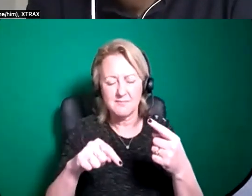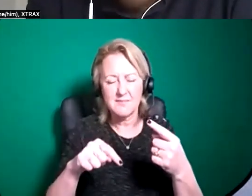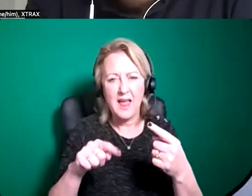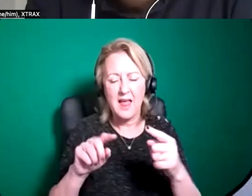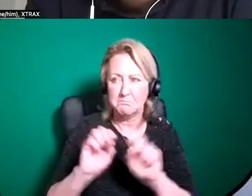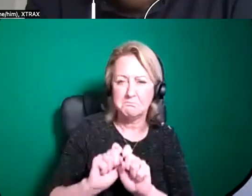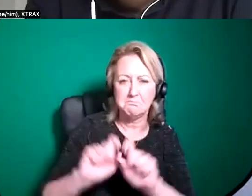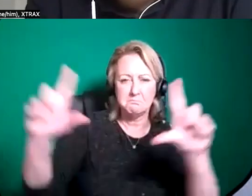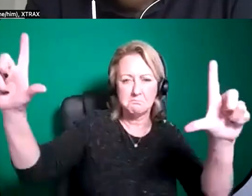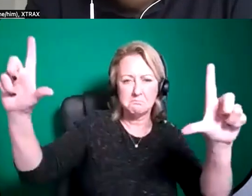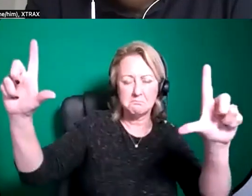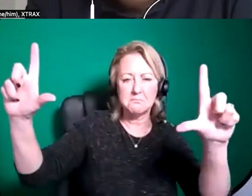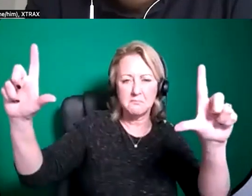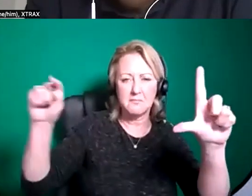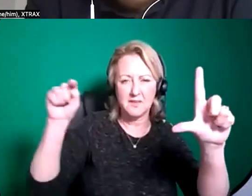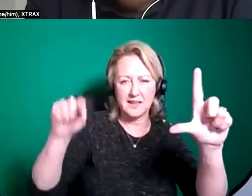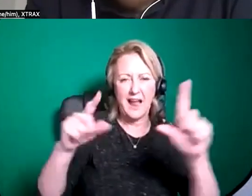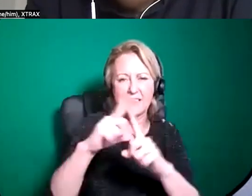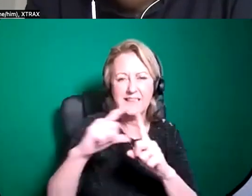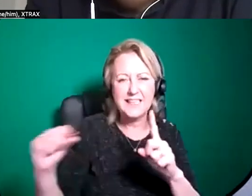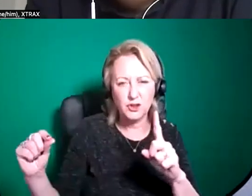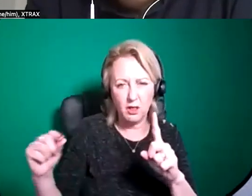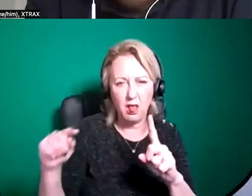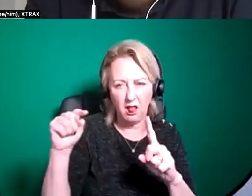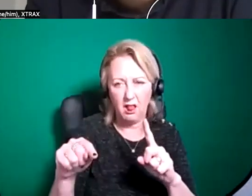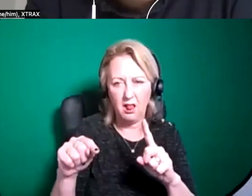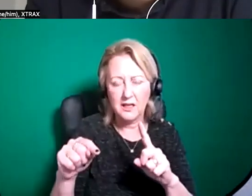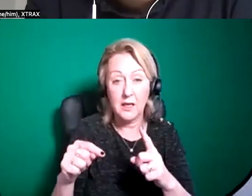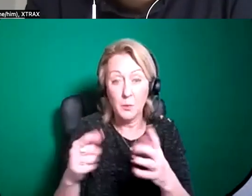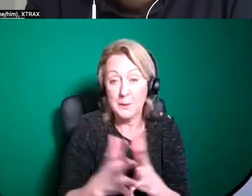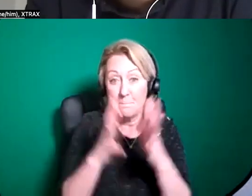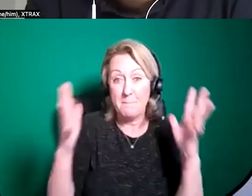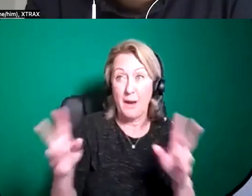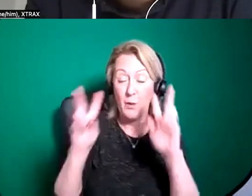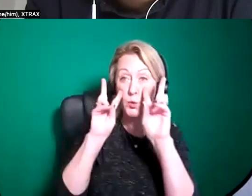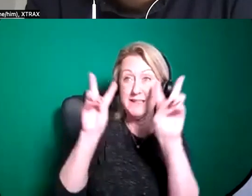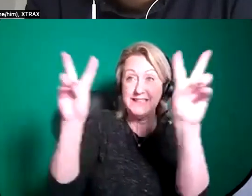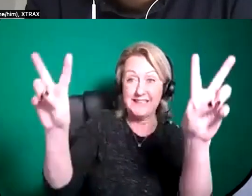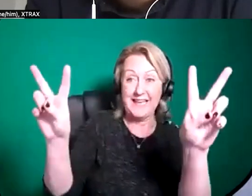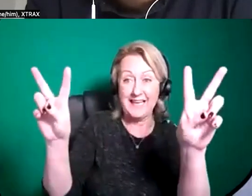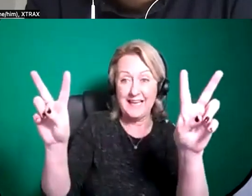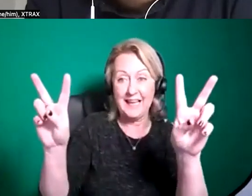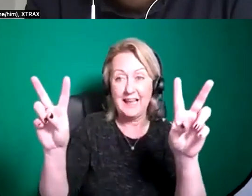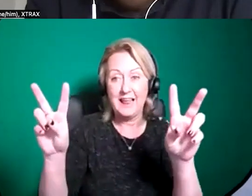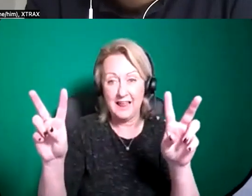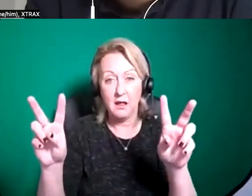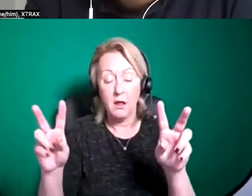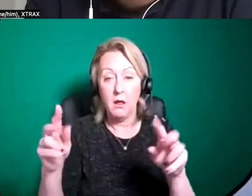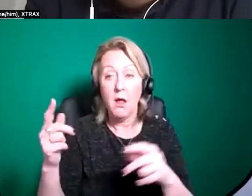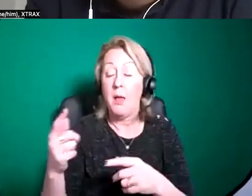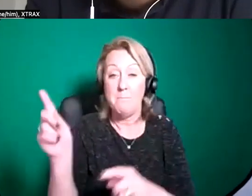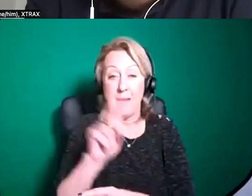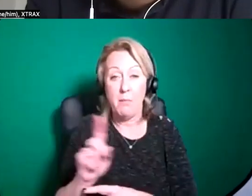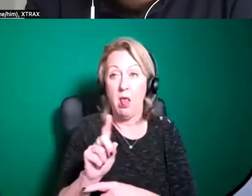very good um um digital um piece it was quite large when you saw it but you had digital interaction with people actually